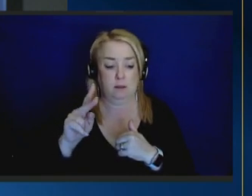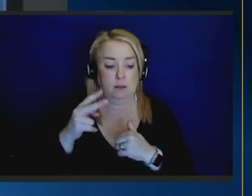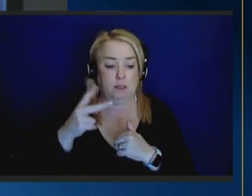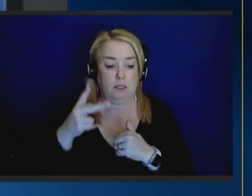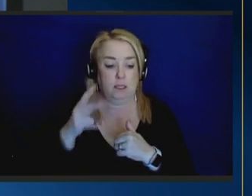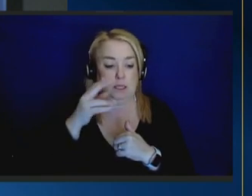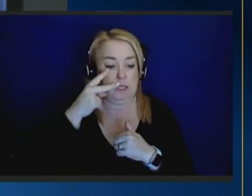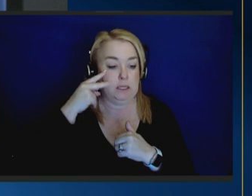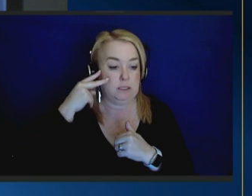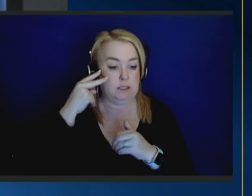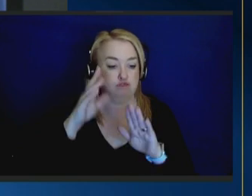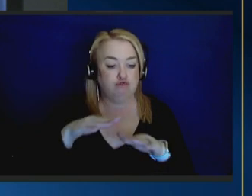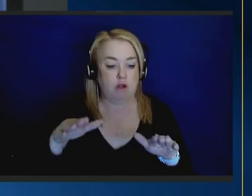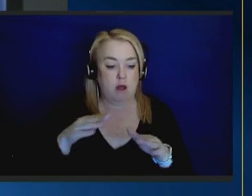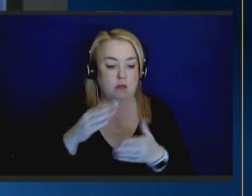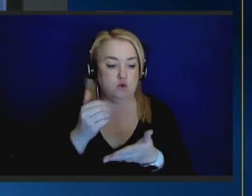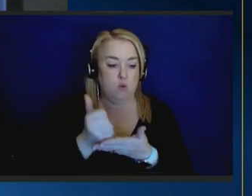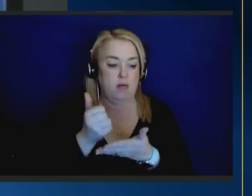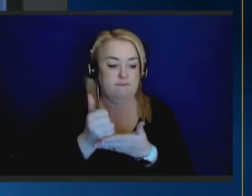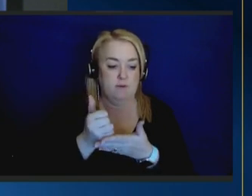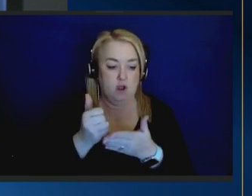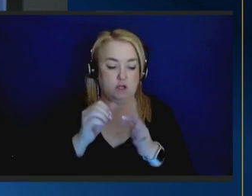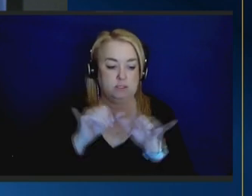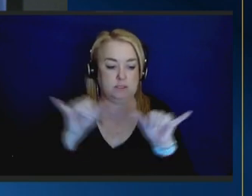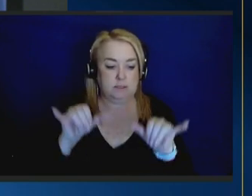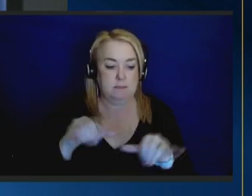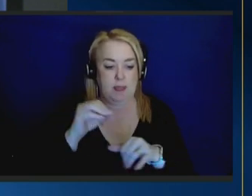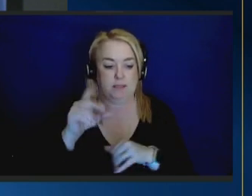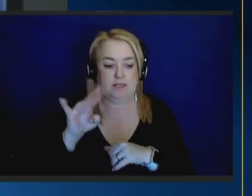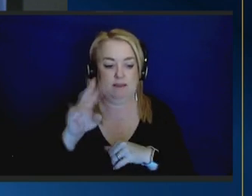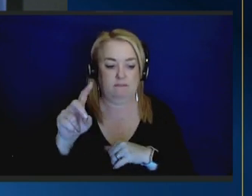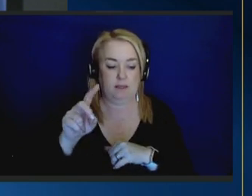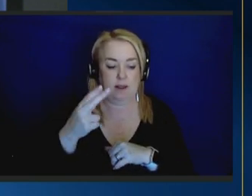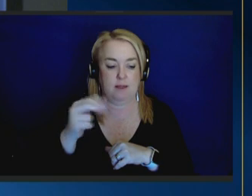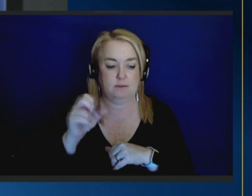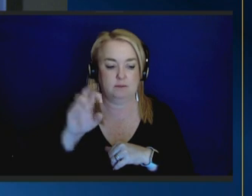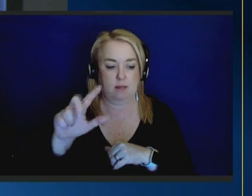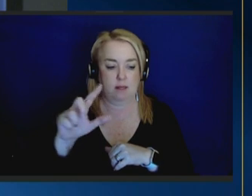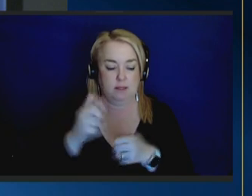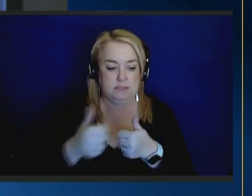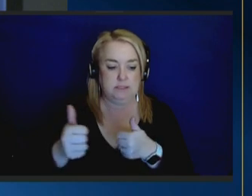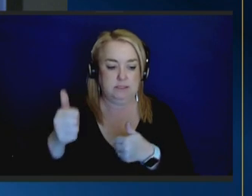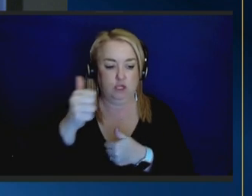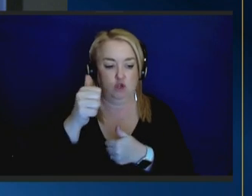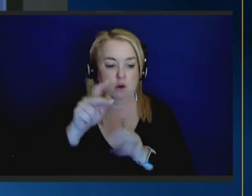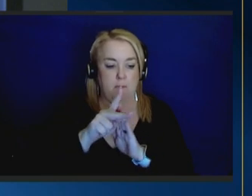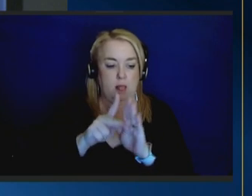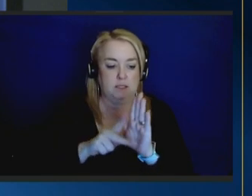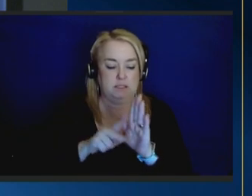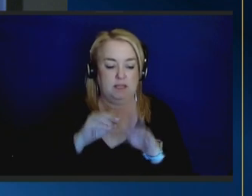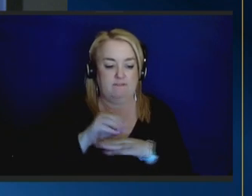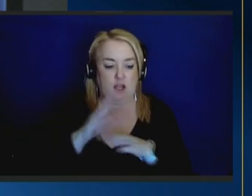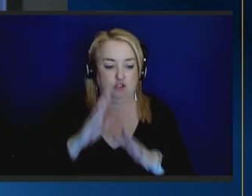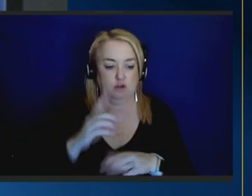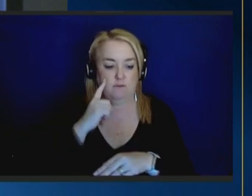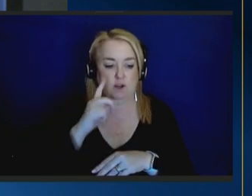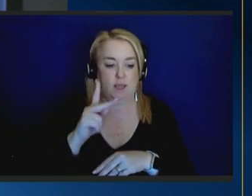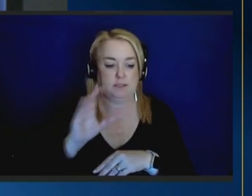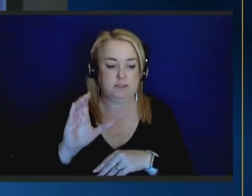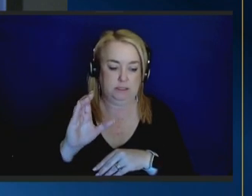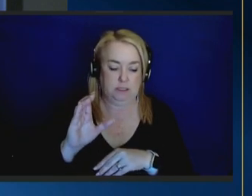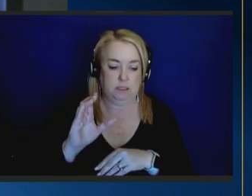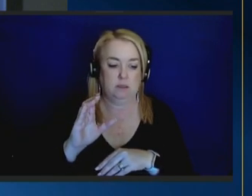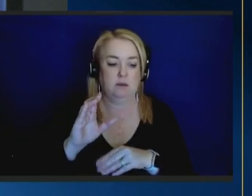welfare association and david hansel senior policy advisor of the casey family programs all of them will be part of